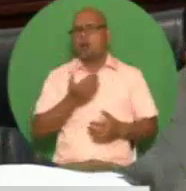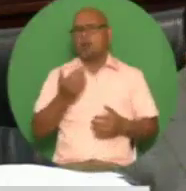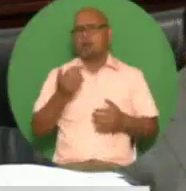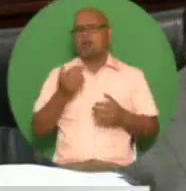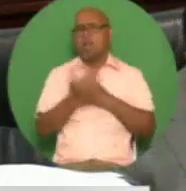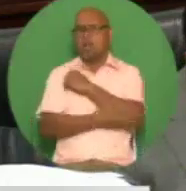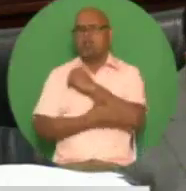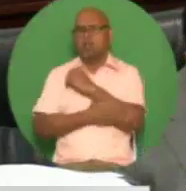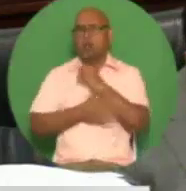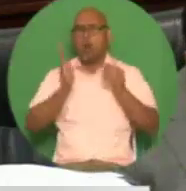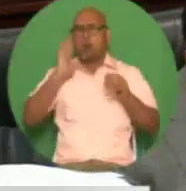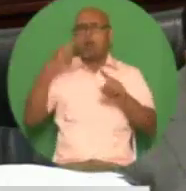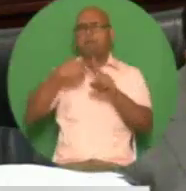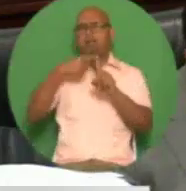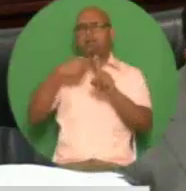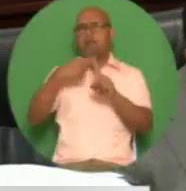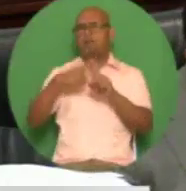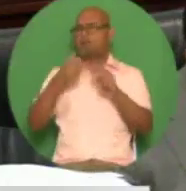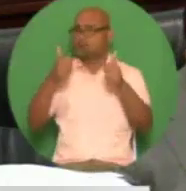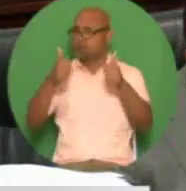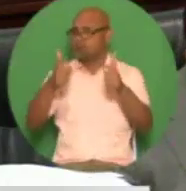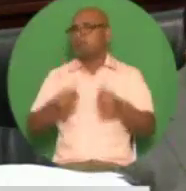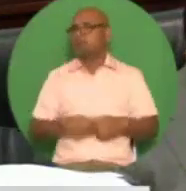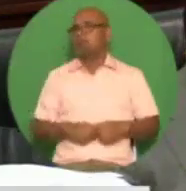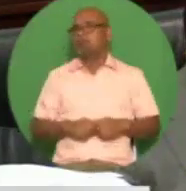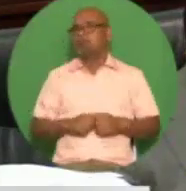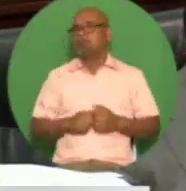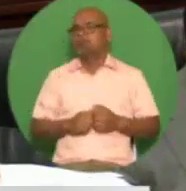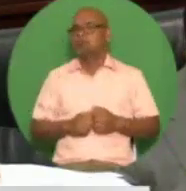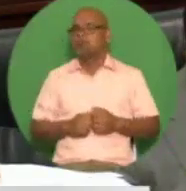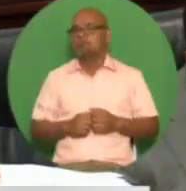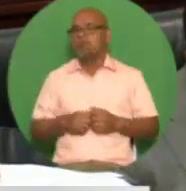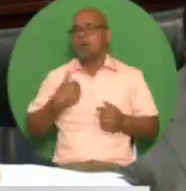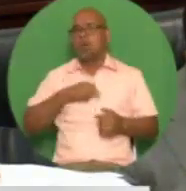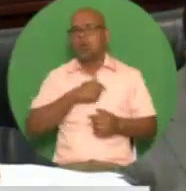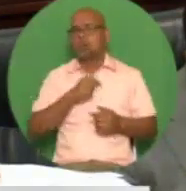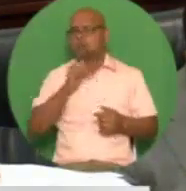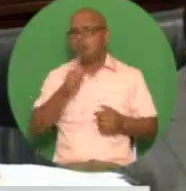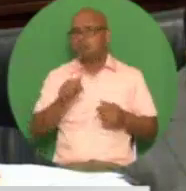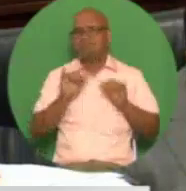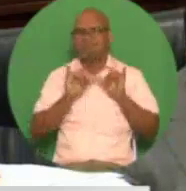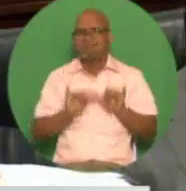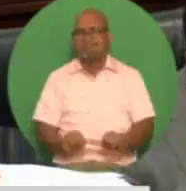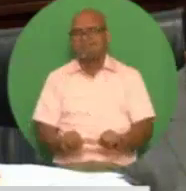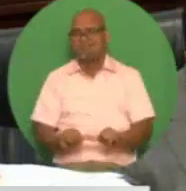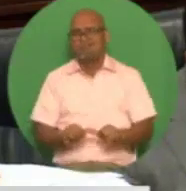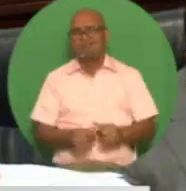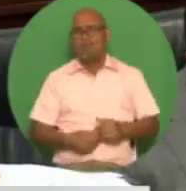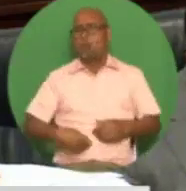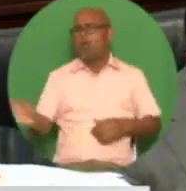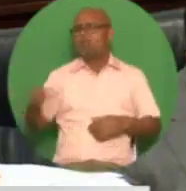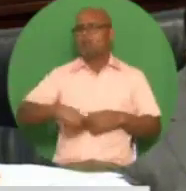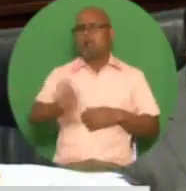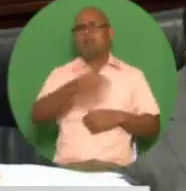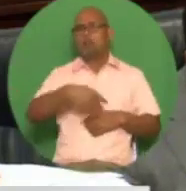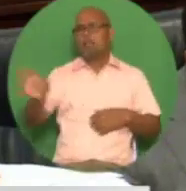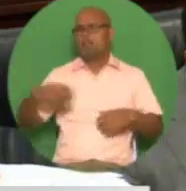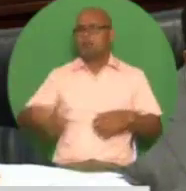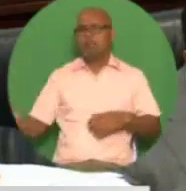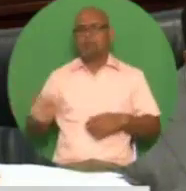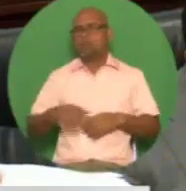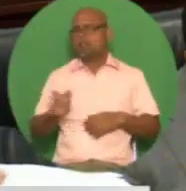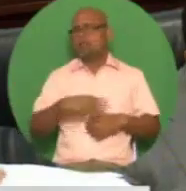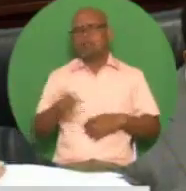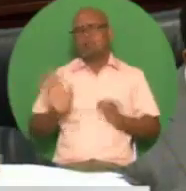in so doing madam speaker we did not continue the reckless unsustainable and profligate